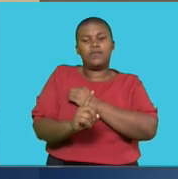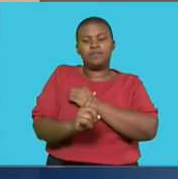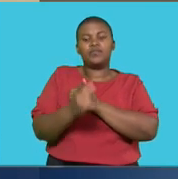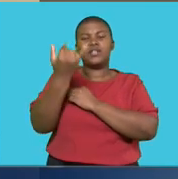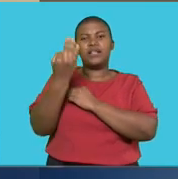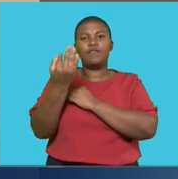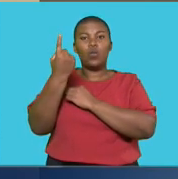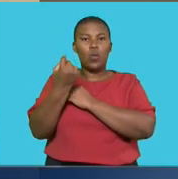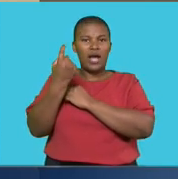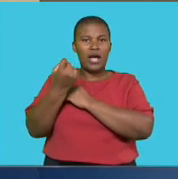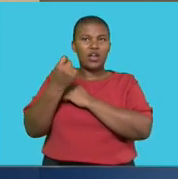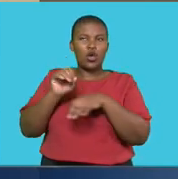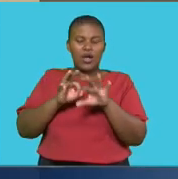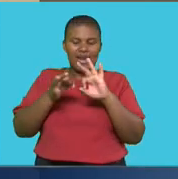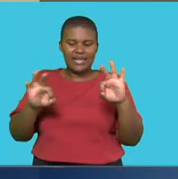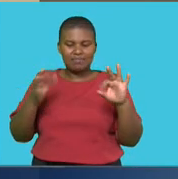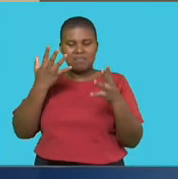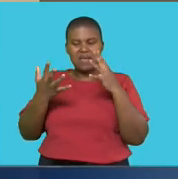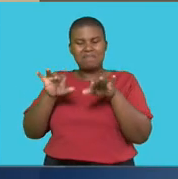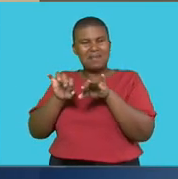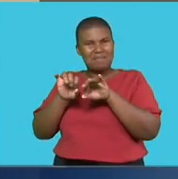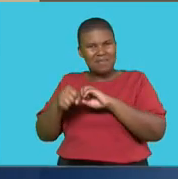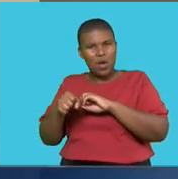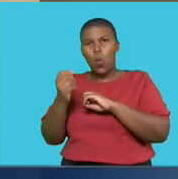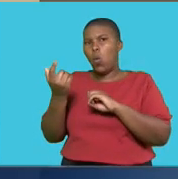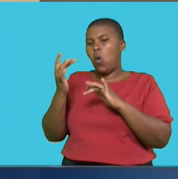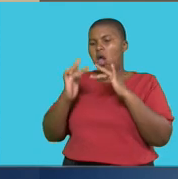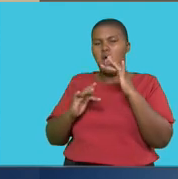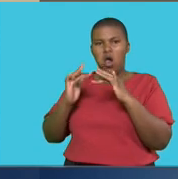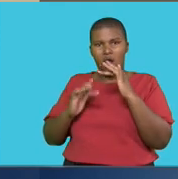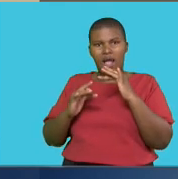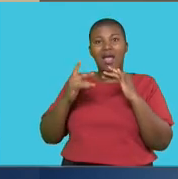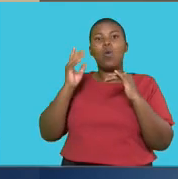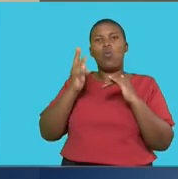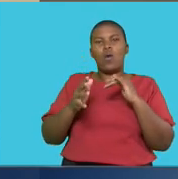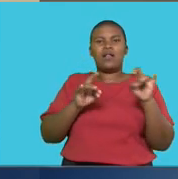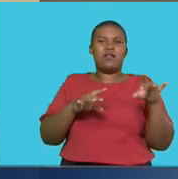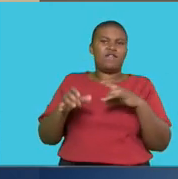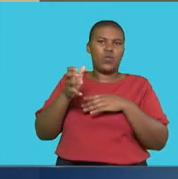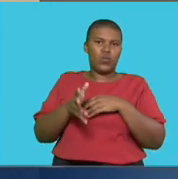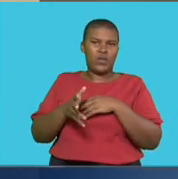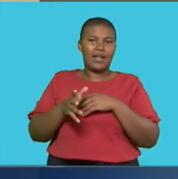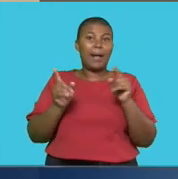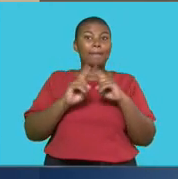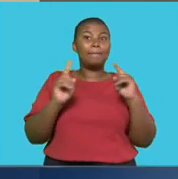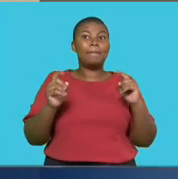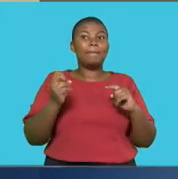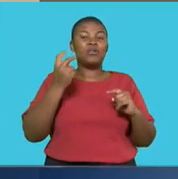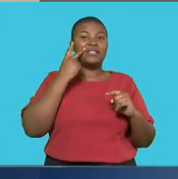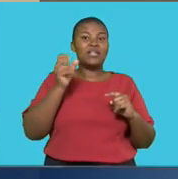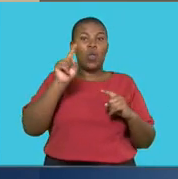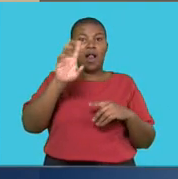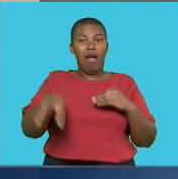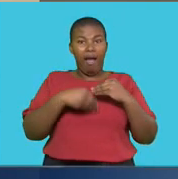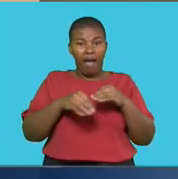undersea cable disconnects for whatever reason, then the continent suffers. The fact that there will be this additional